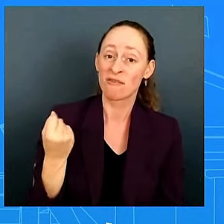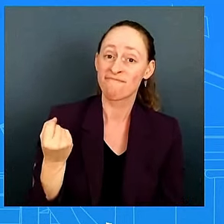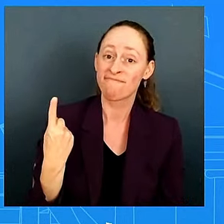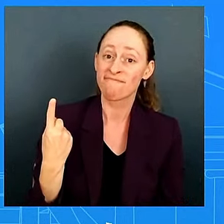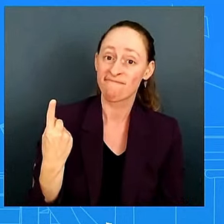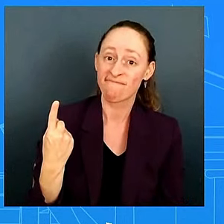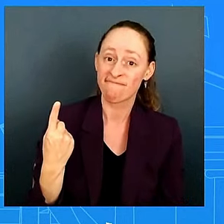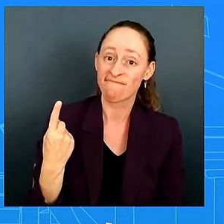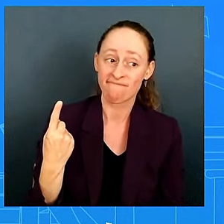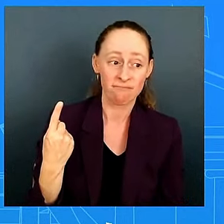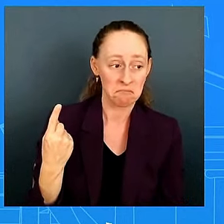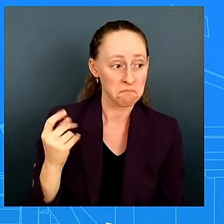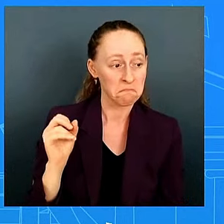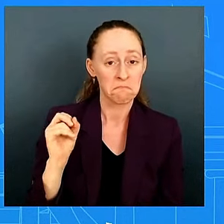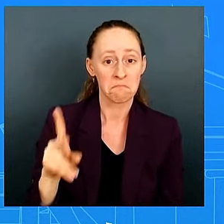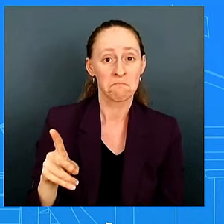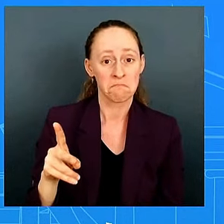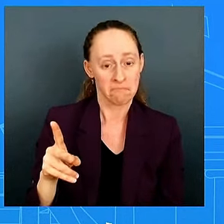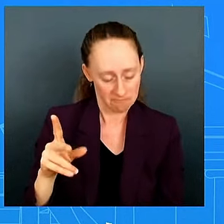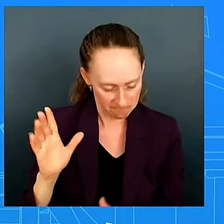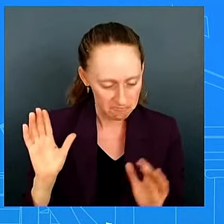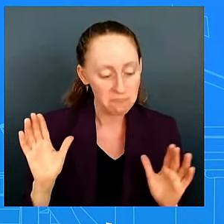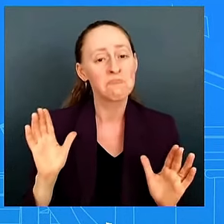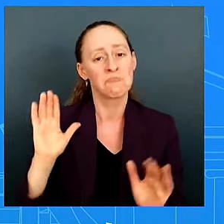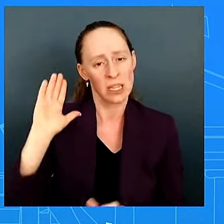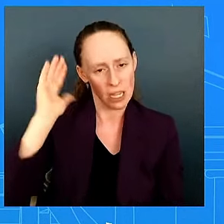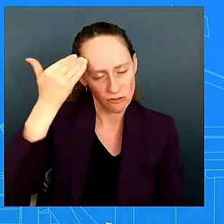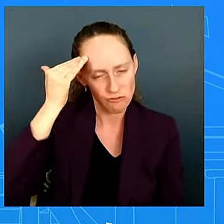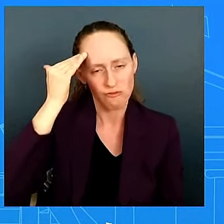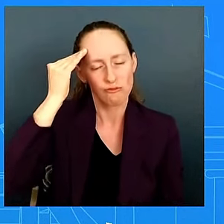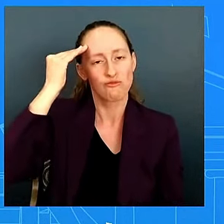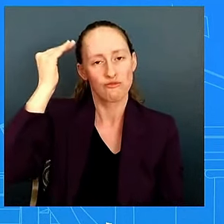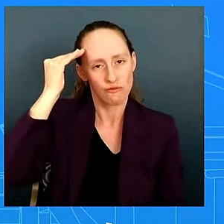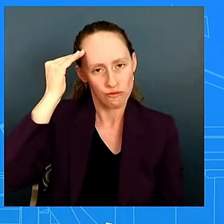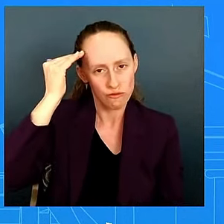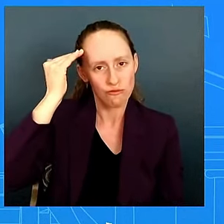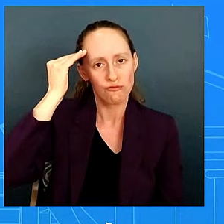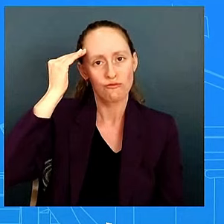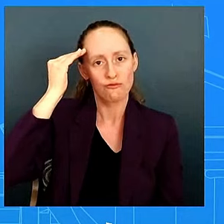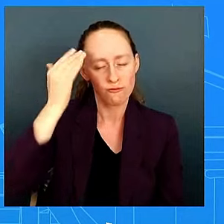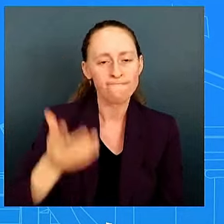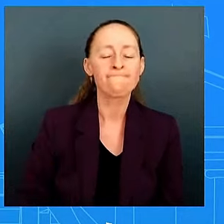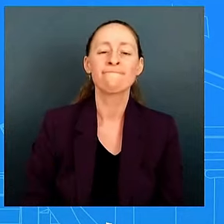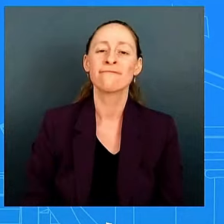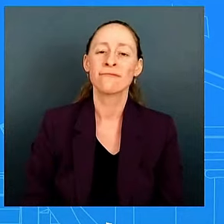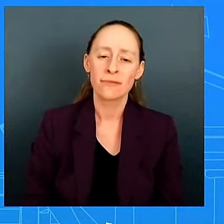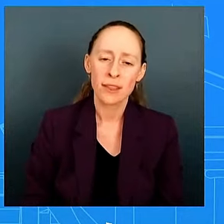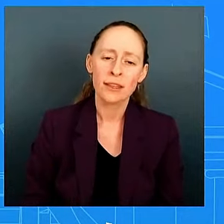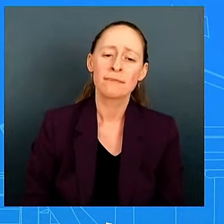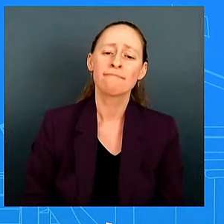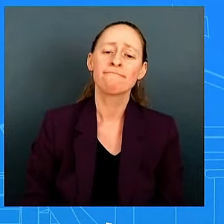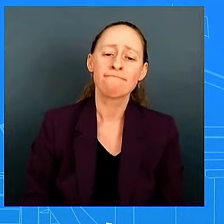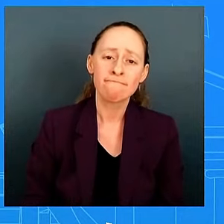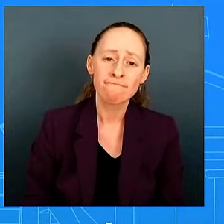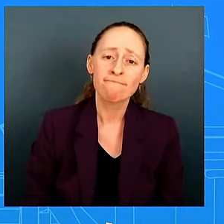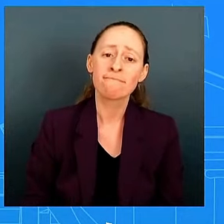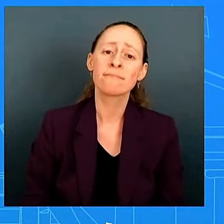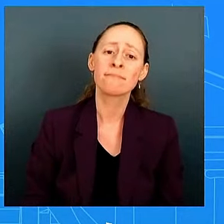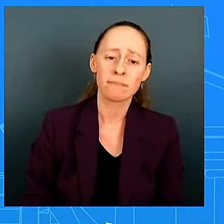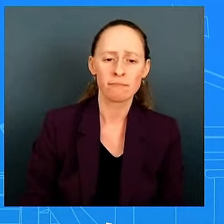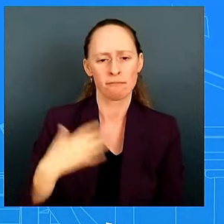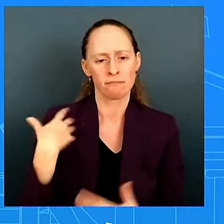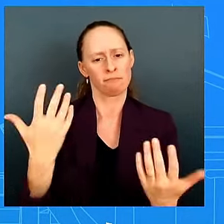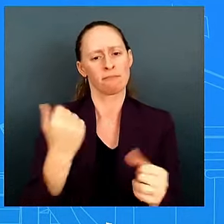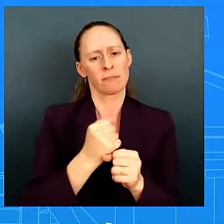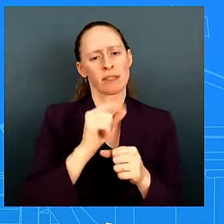uh you know we want to uh to also make sure people understand that the president